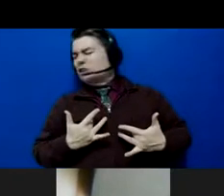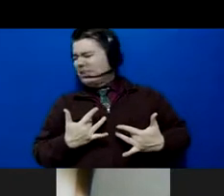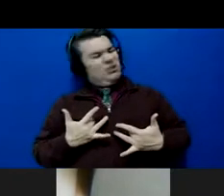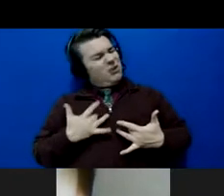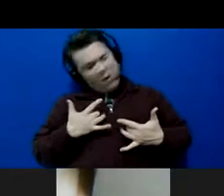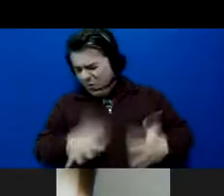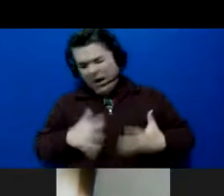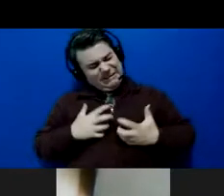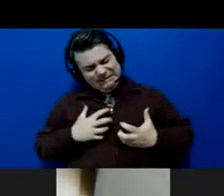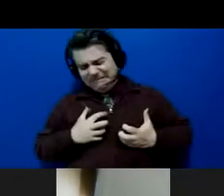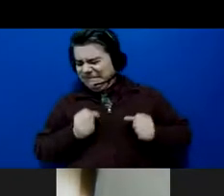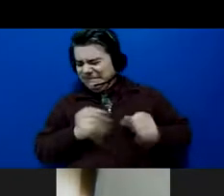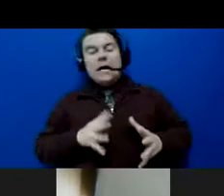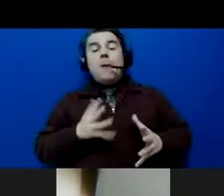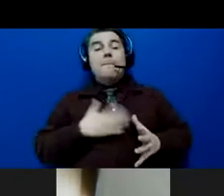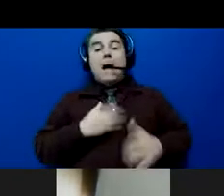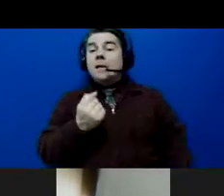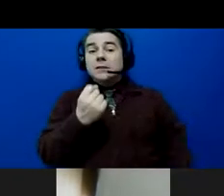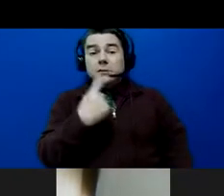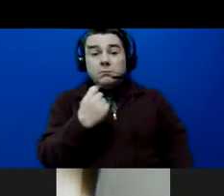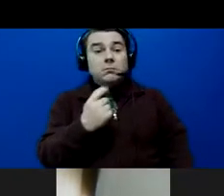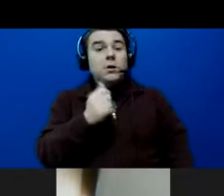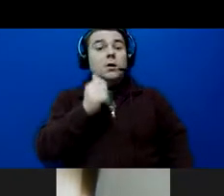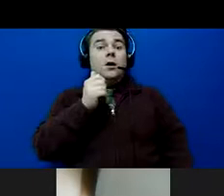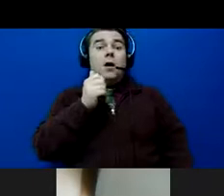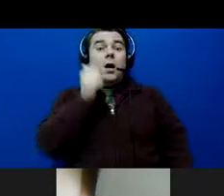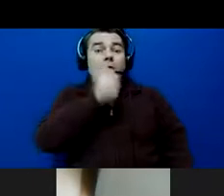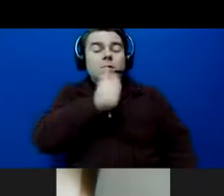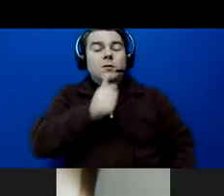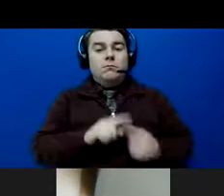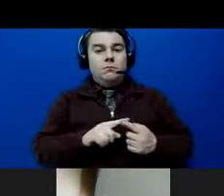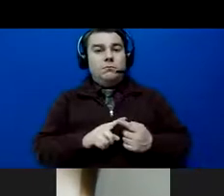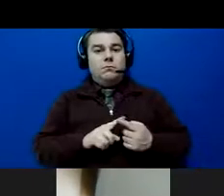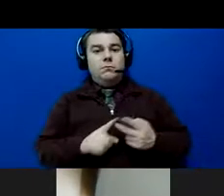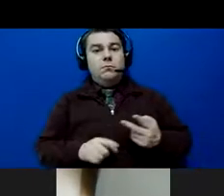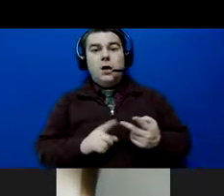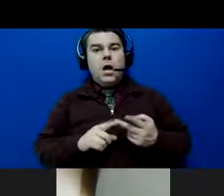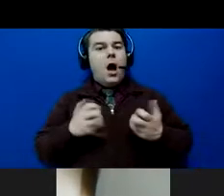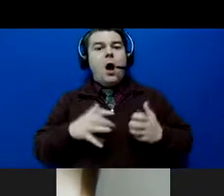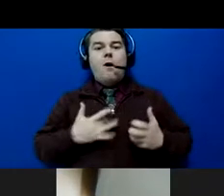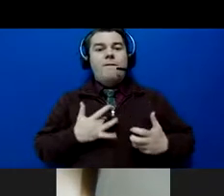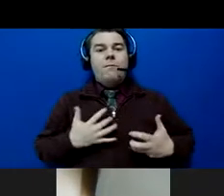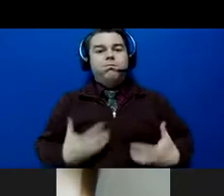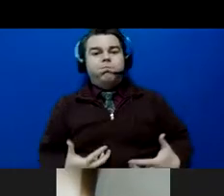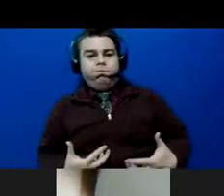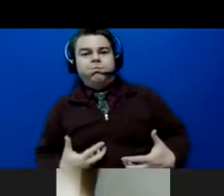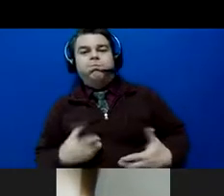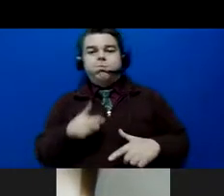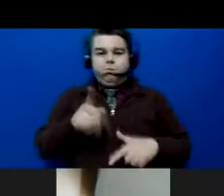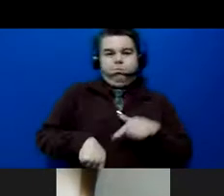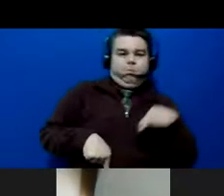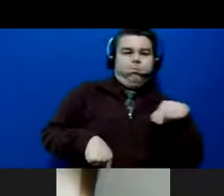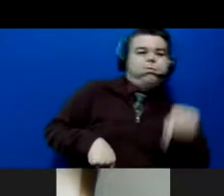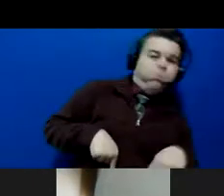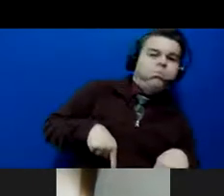every day. I never want to feel that heavy again and not be able to walk. So I'm going to take my plexus products